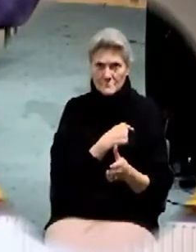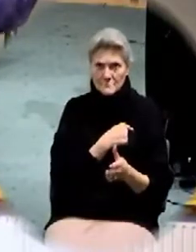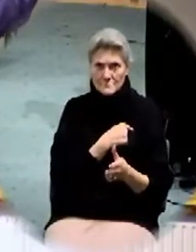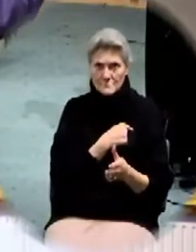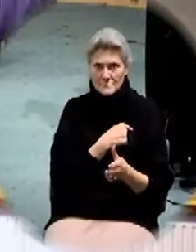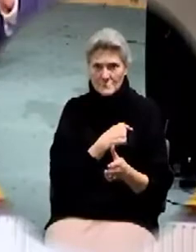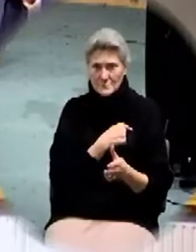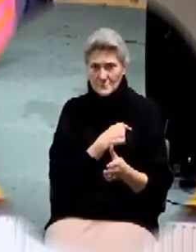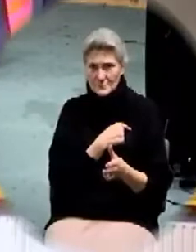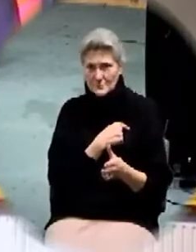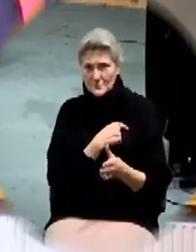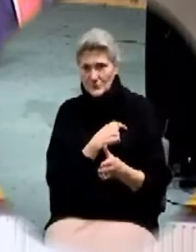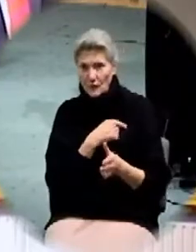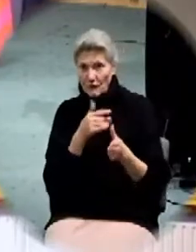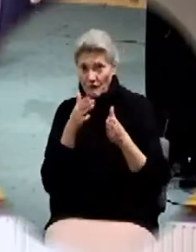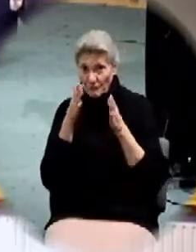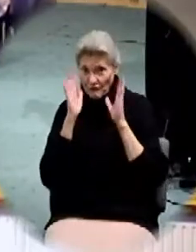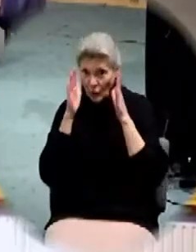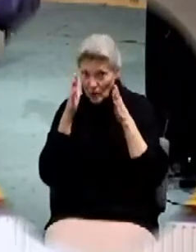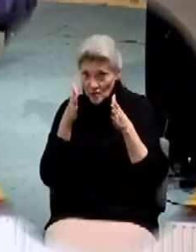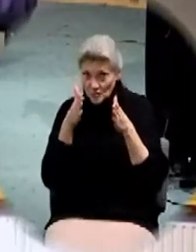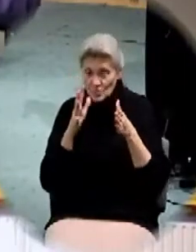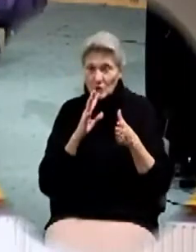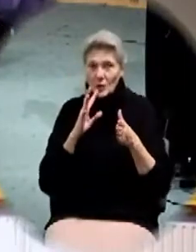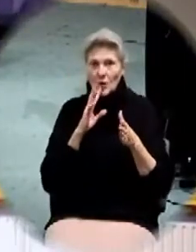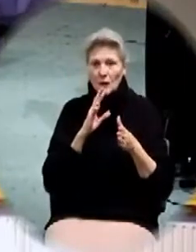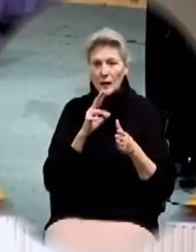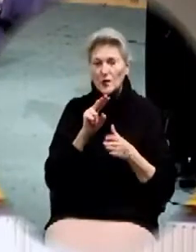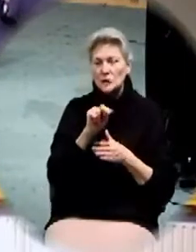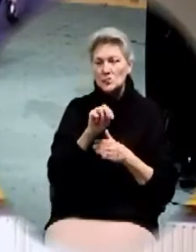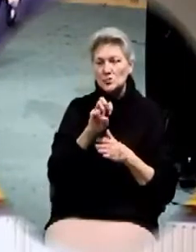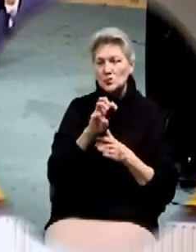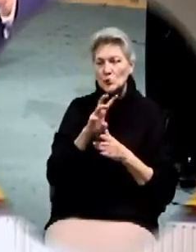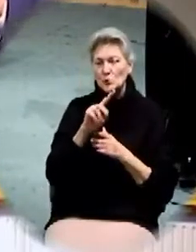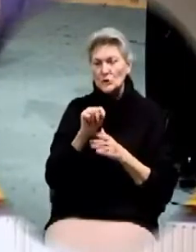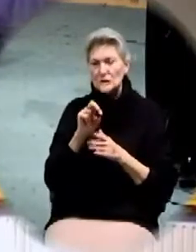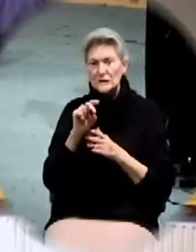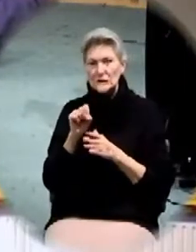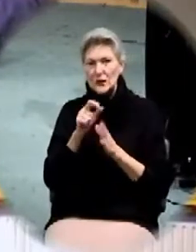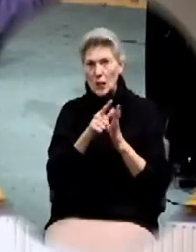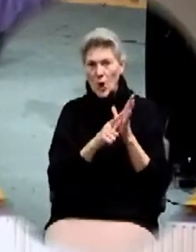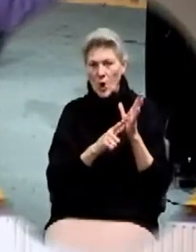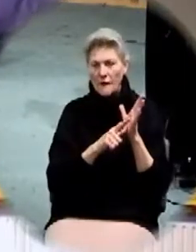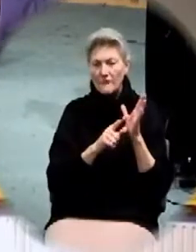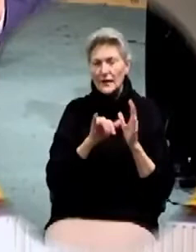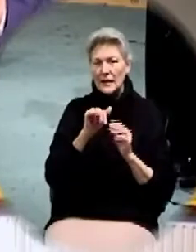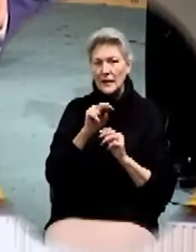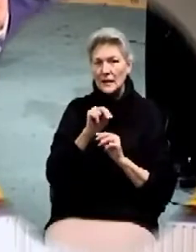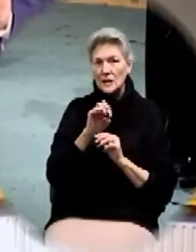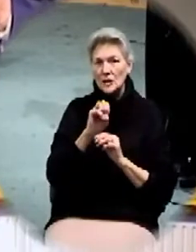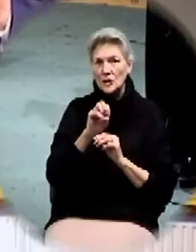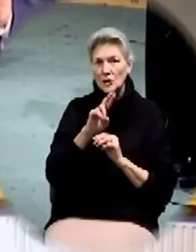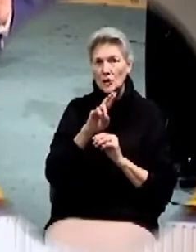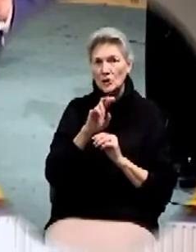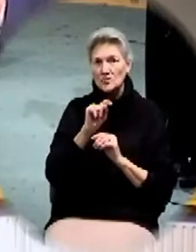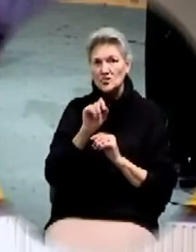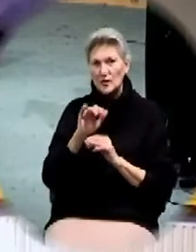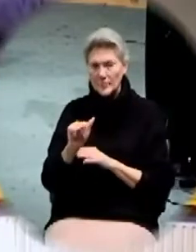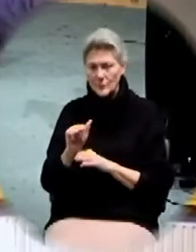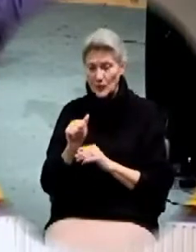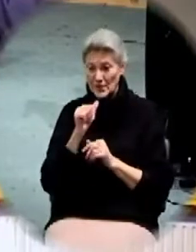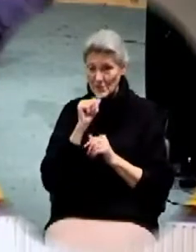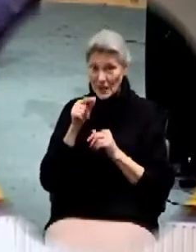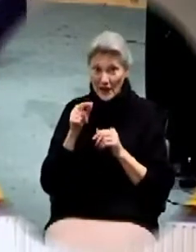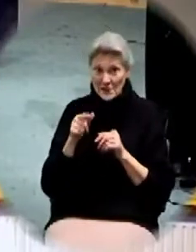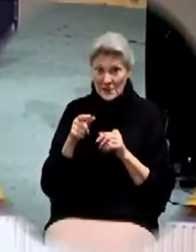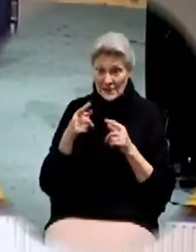Stay with me. We're talking about Newton's law of inertia here. He also went on to say is that we really don't succeed on